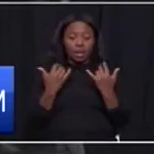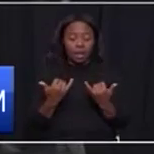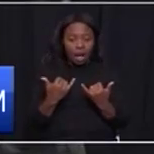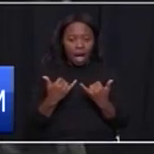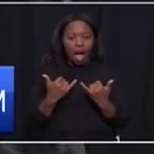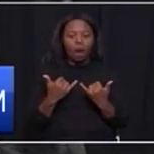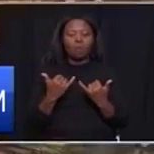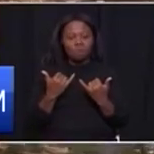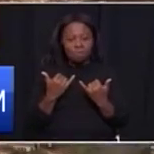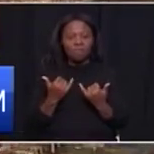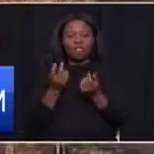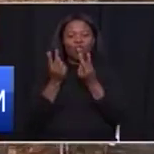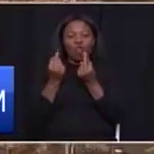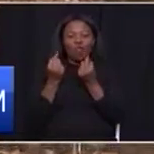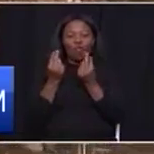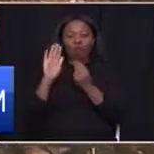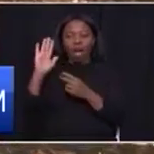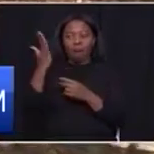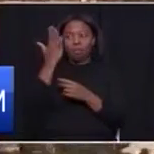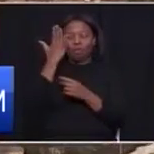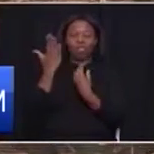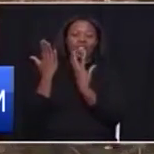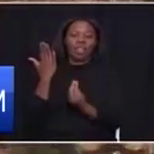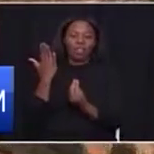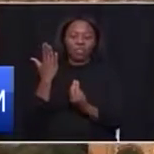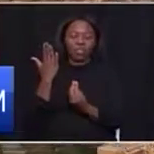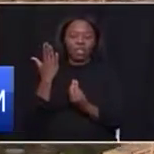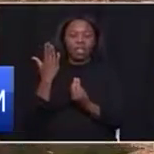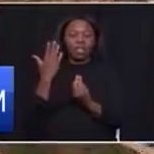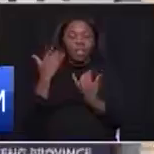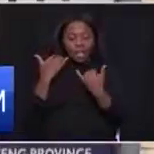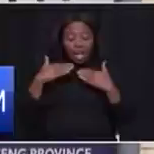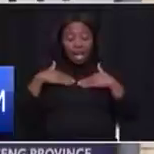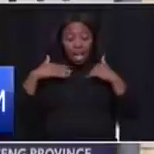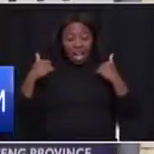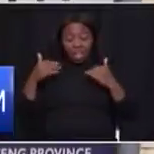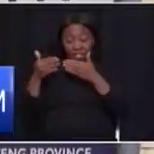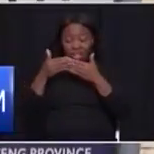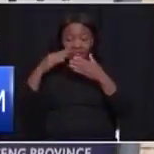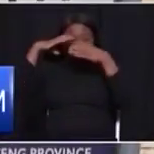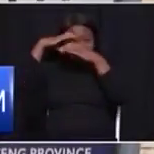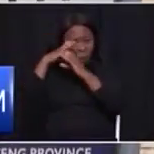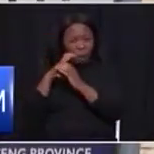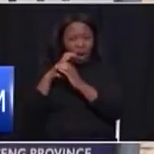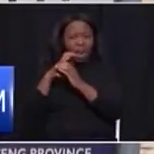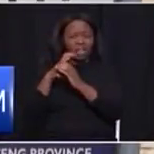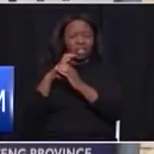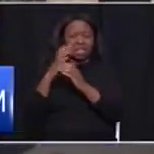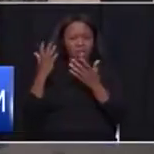a new approach also in healthcare. The focus of healthcare has often been too much